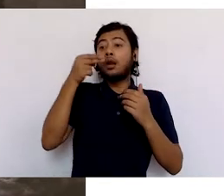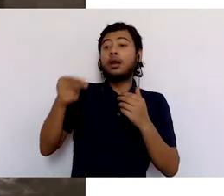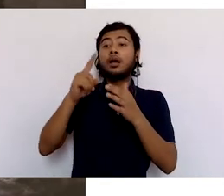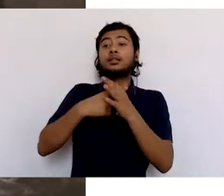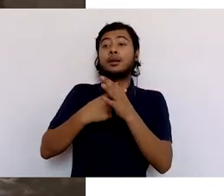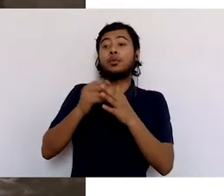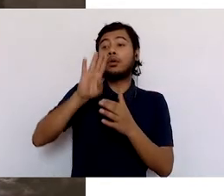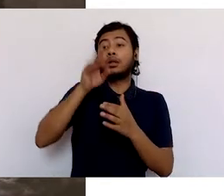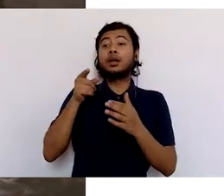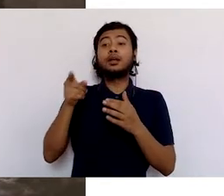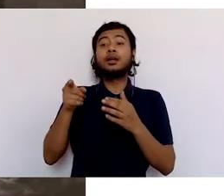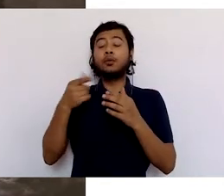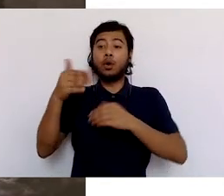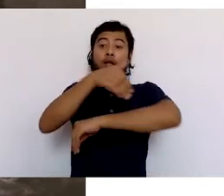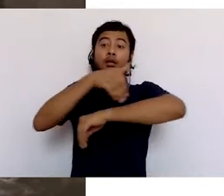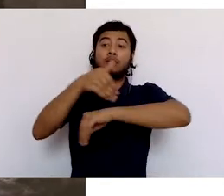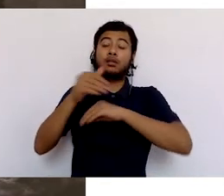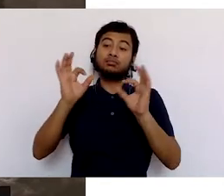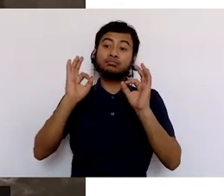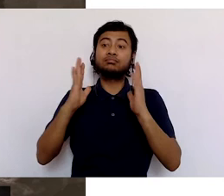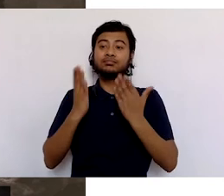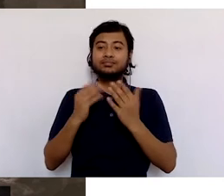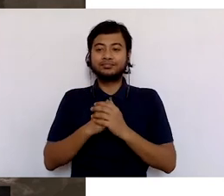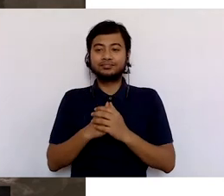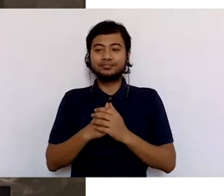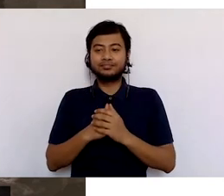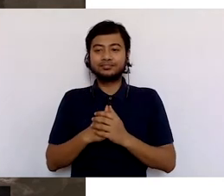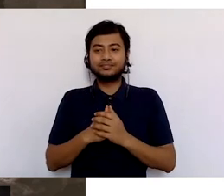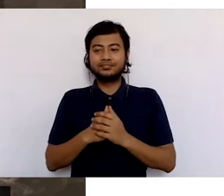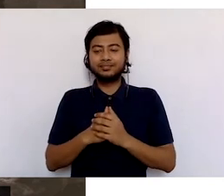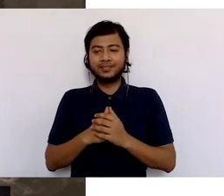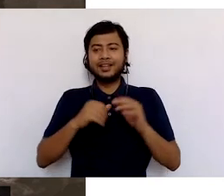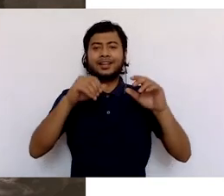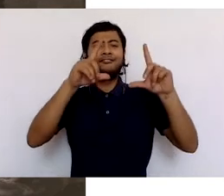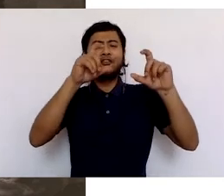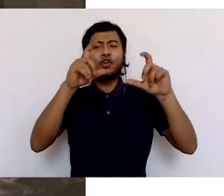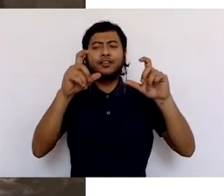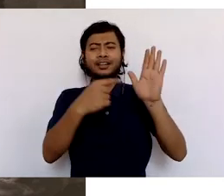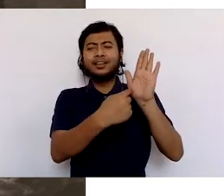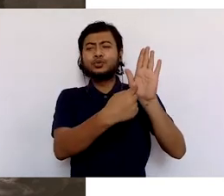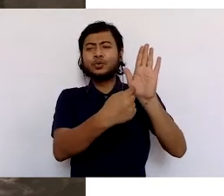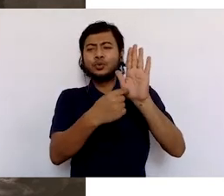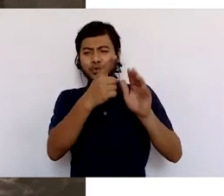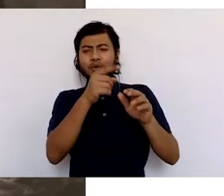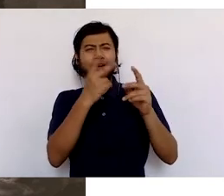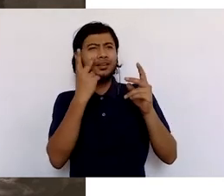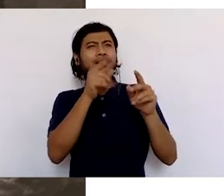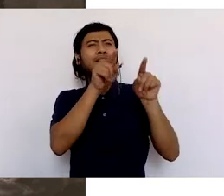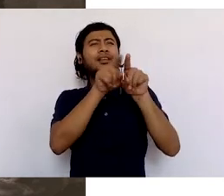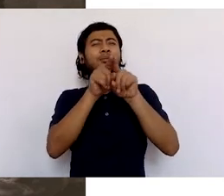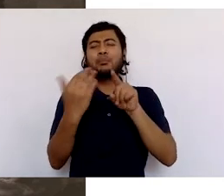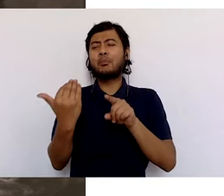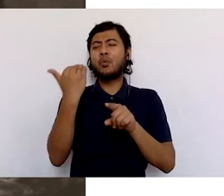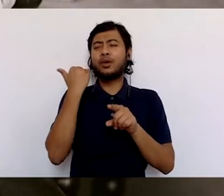Photographic collections can seem repetitive. What is the difference between one institution's image of Savai Ram Singh II and